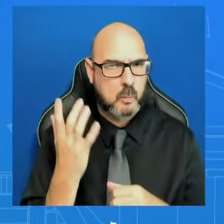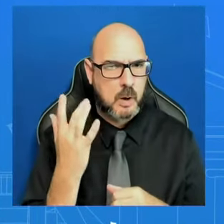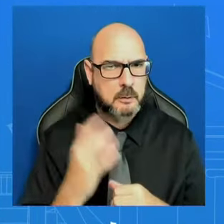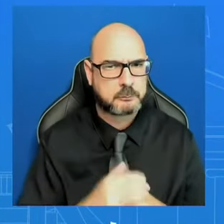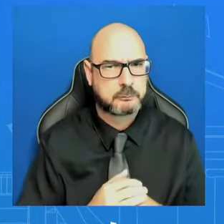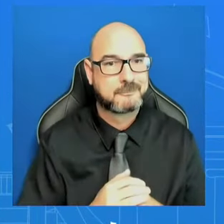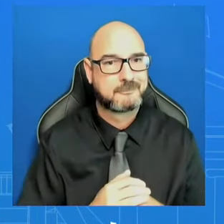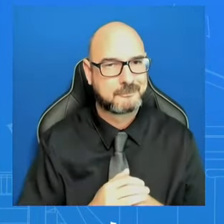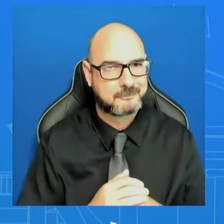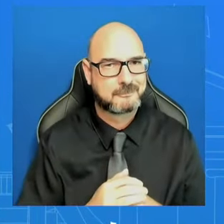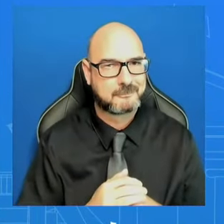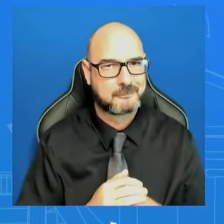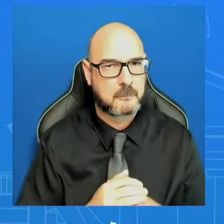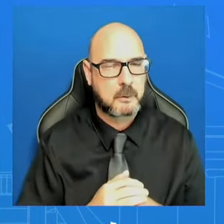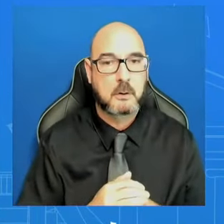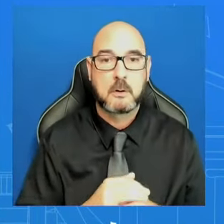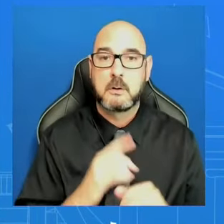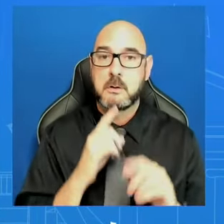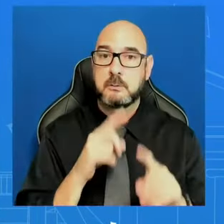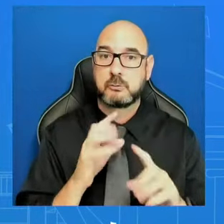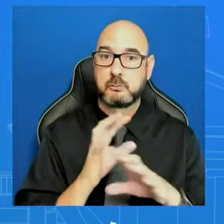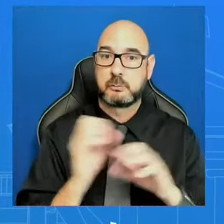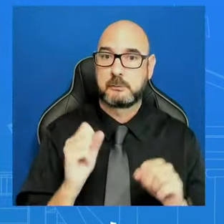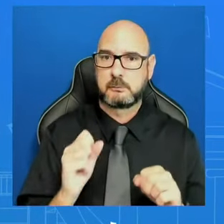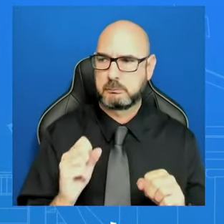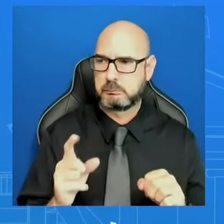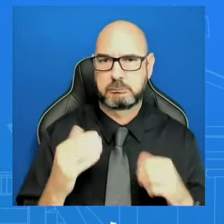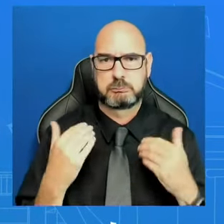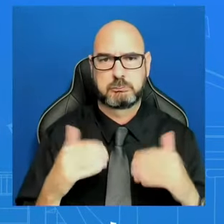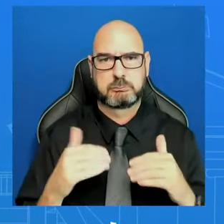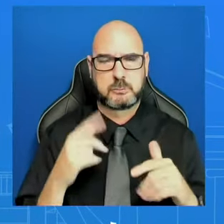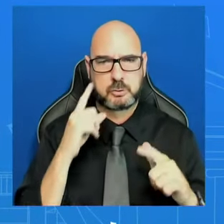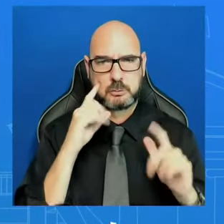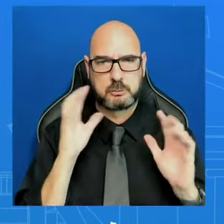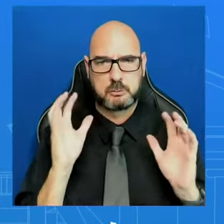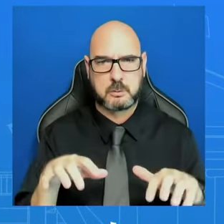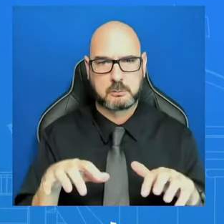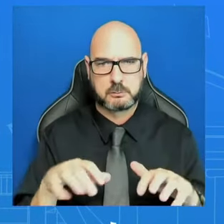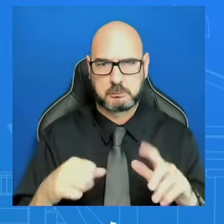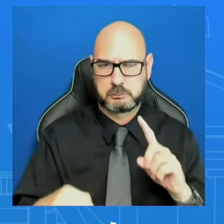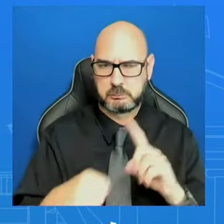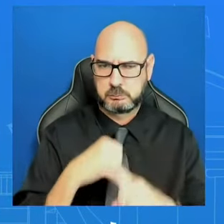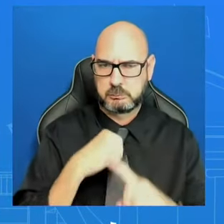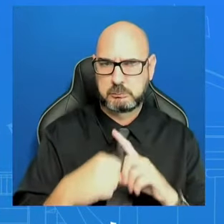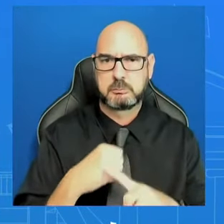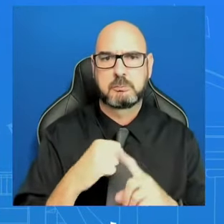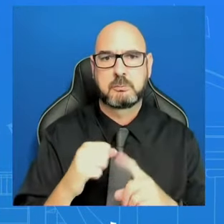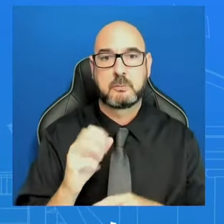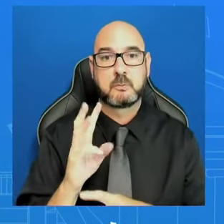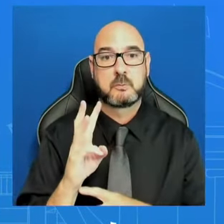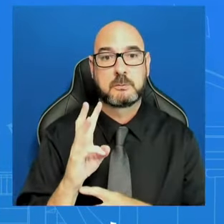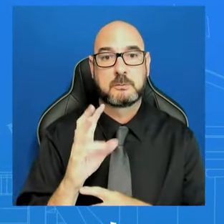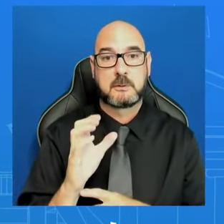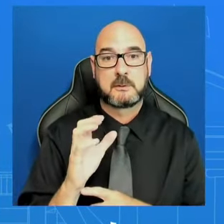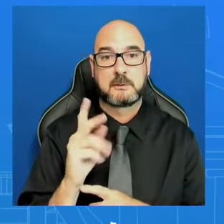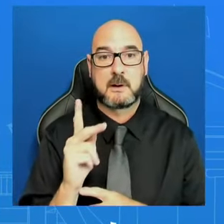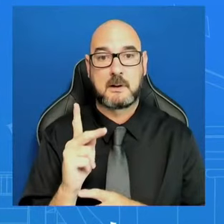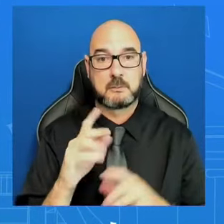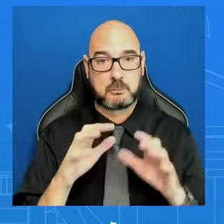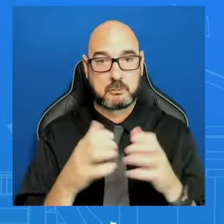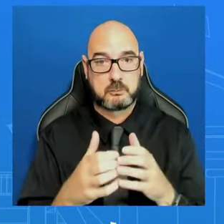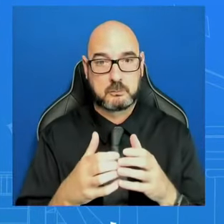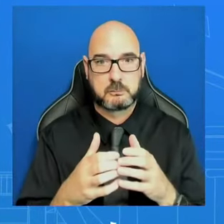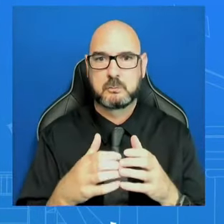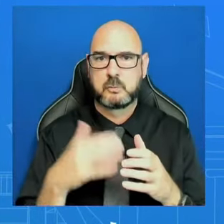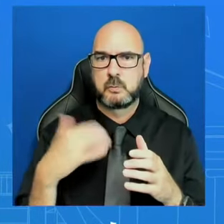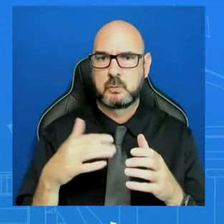the attack on the WCK convoy and the aid workers. As I said earlier, it wasn't the